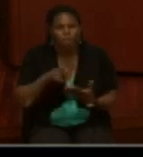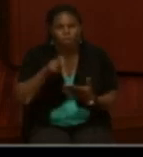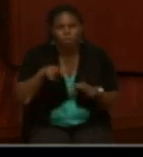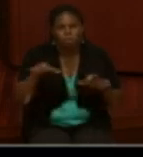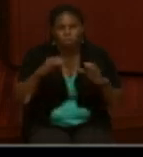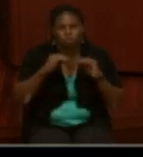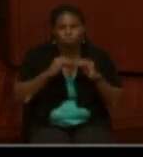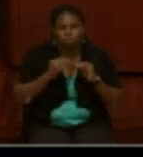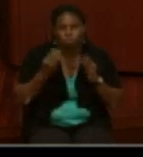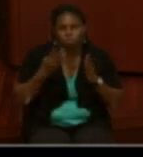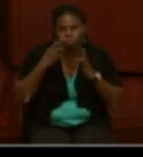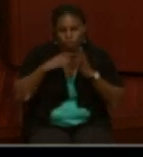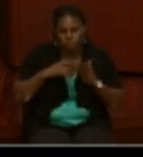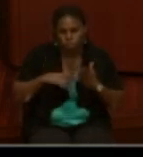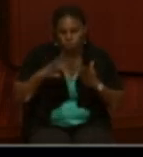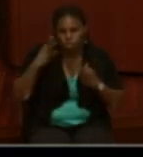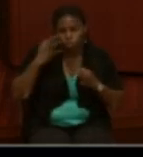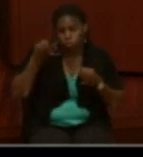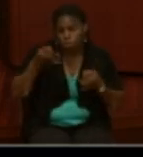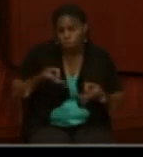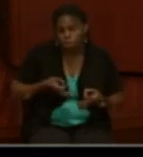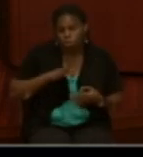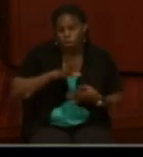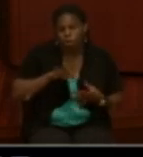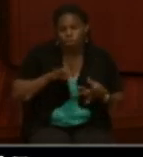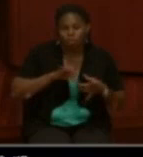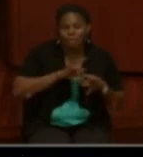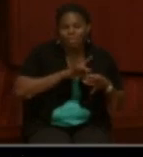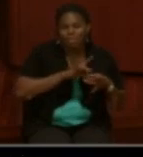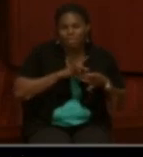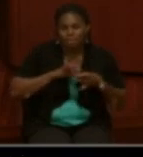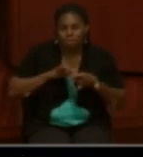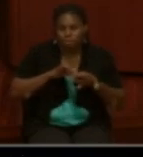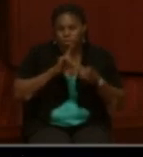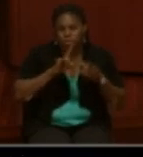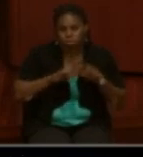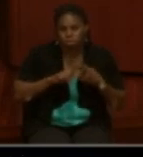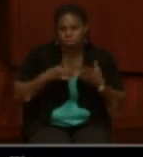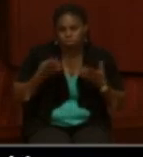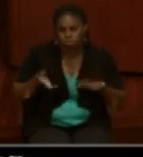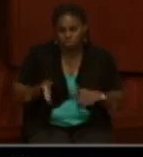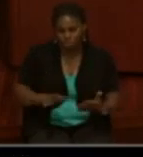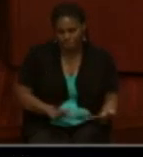to determine what her relationship was to the deceased.